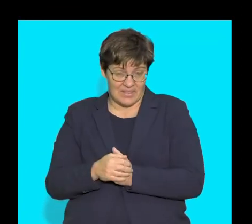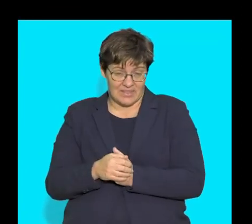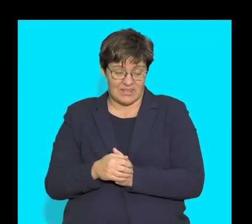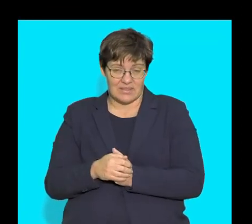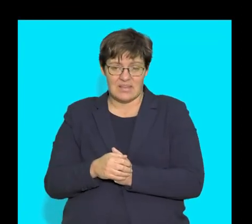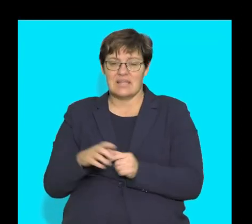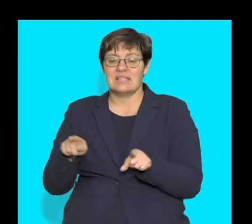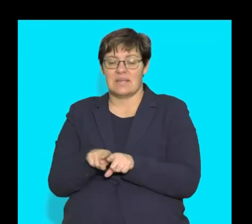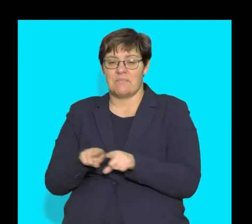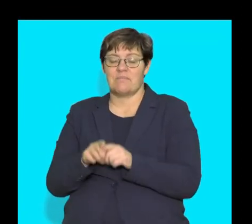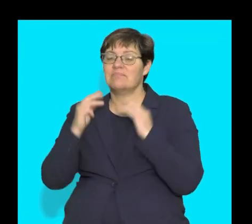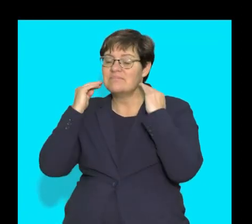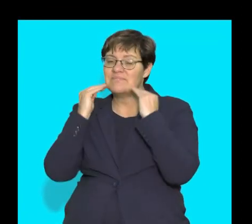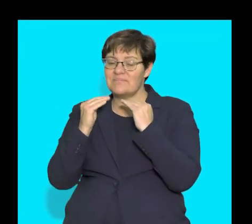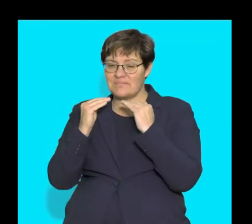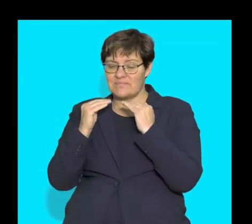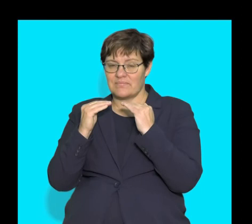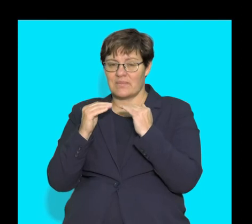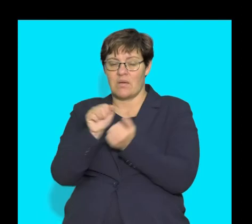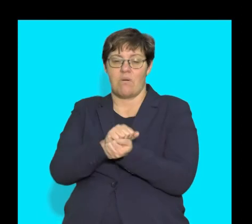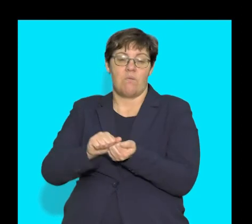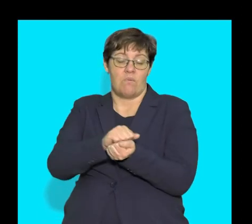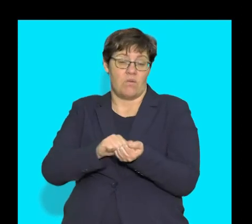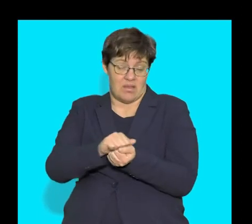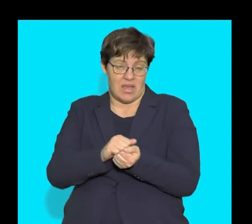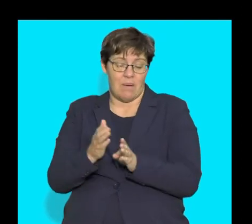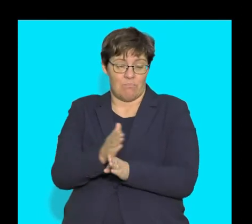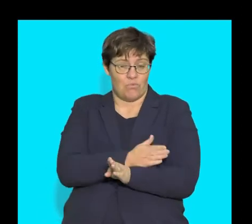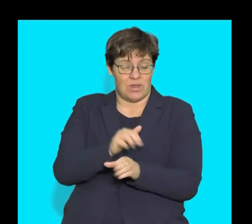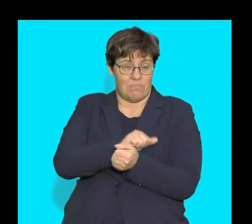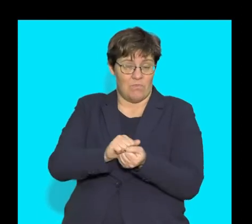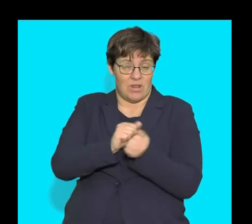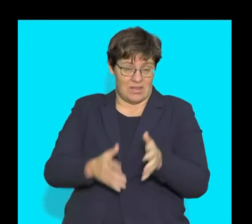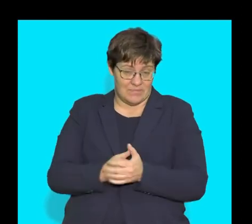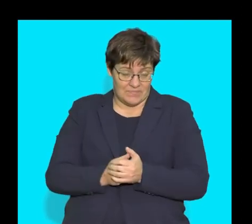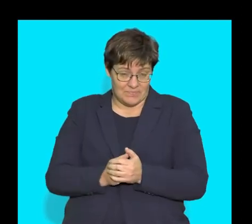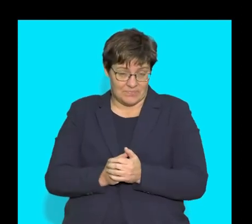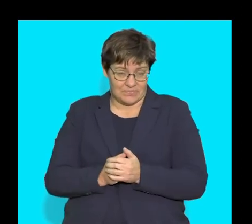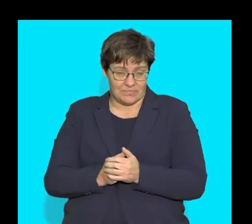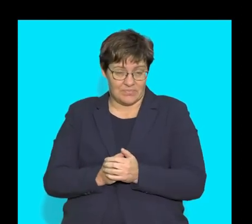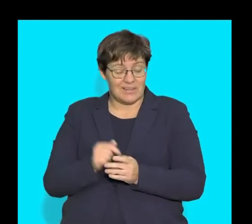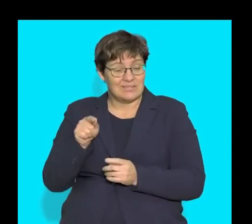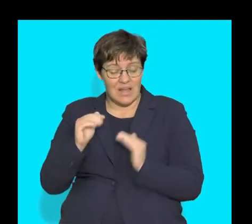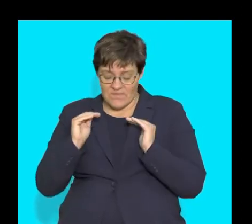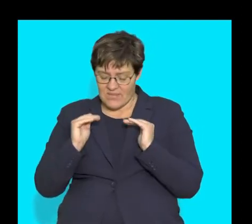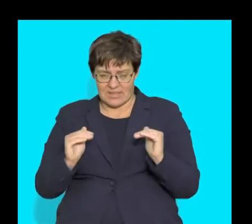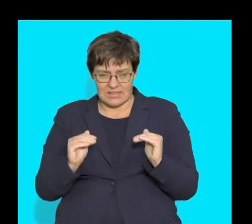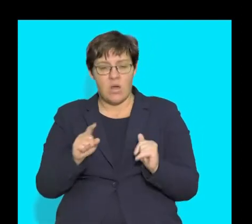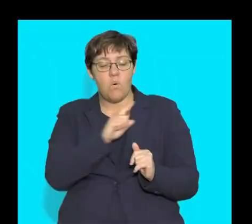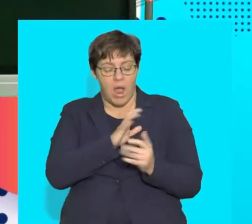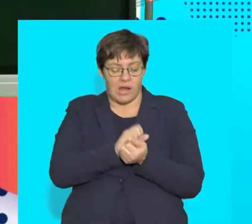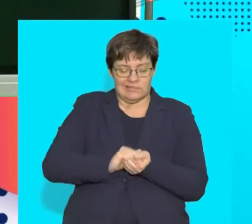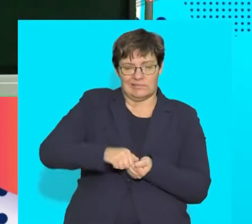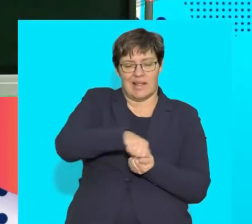-developed incisors, as well as flattened molars and premolars. The reason that molars and